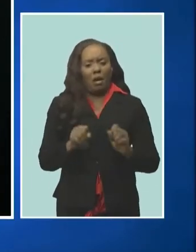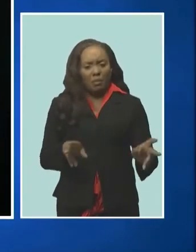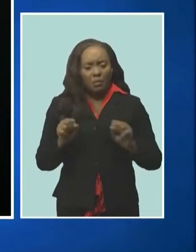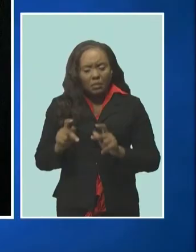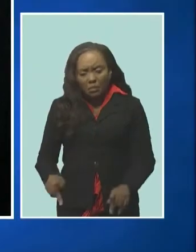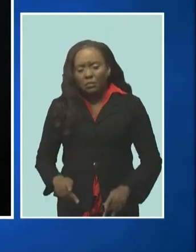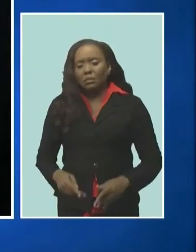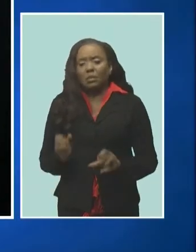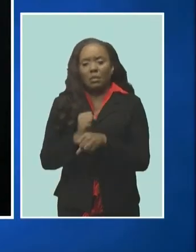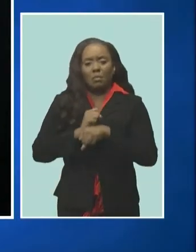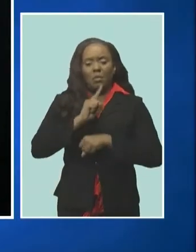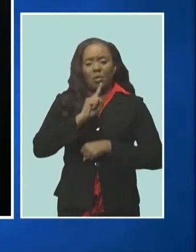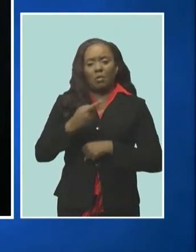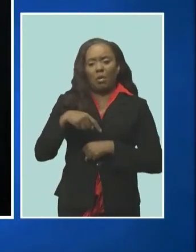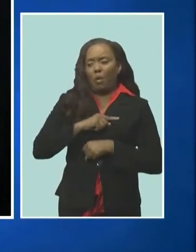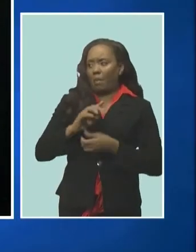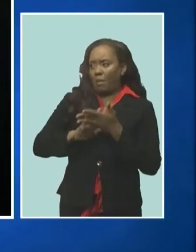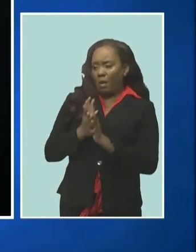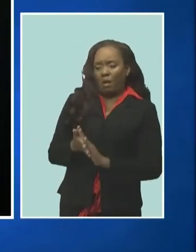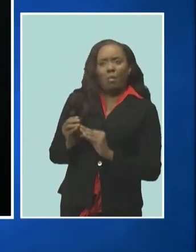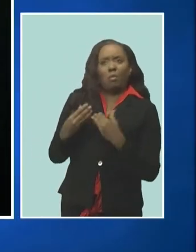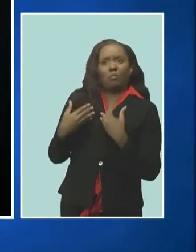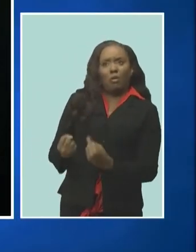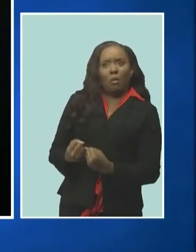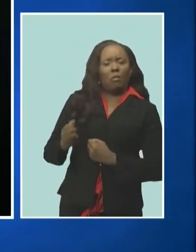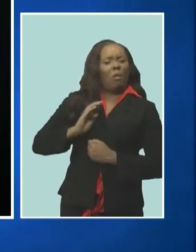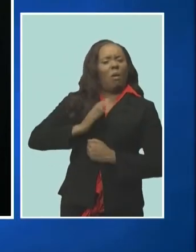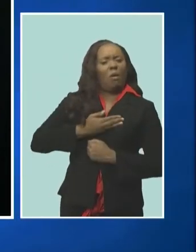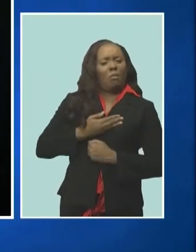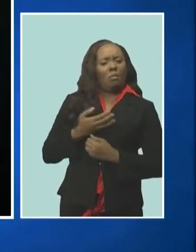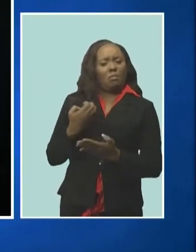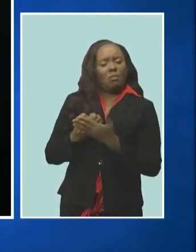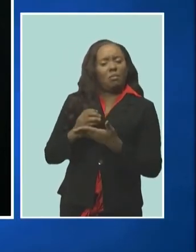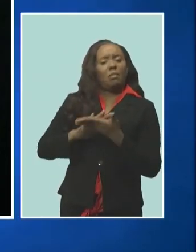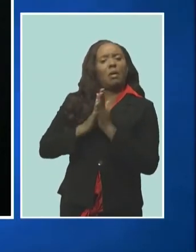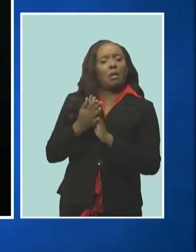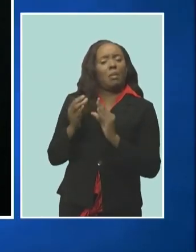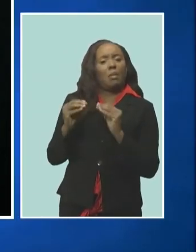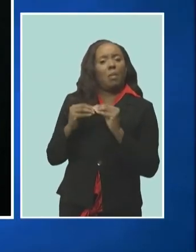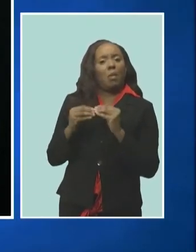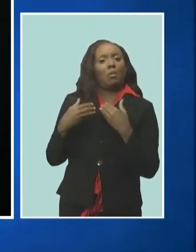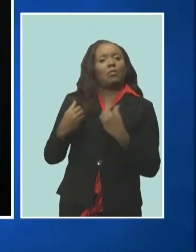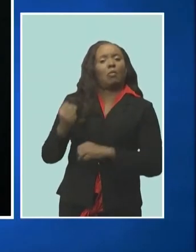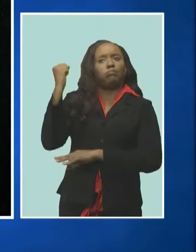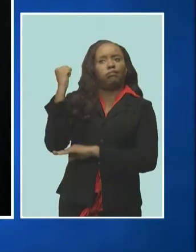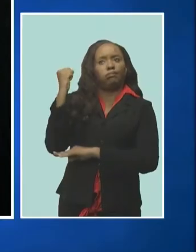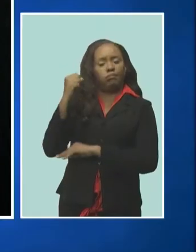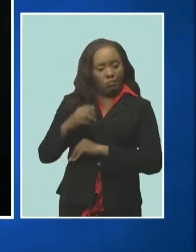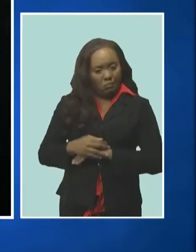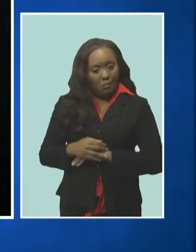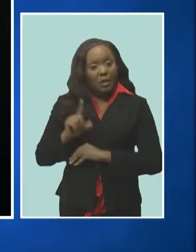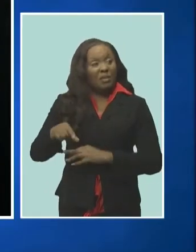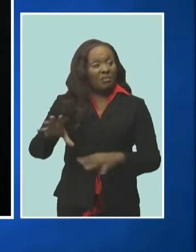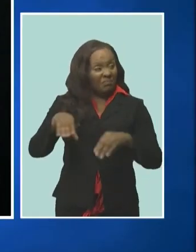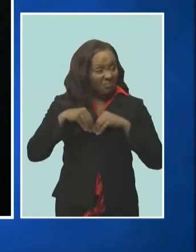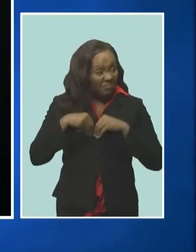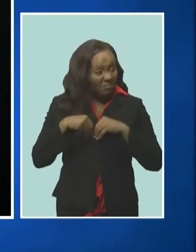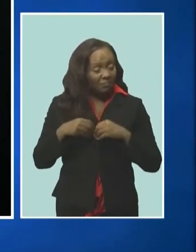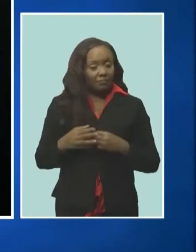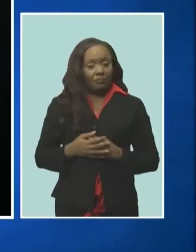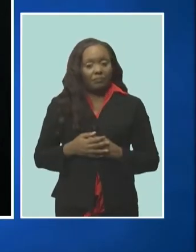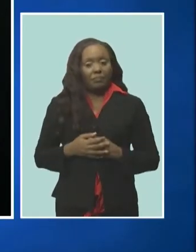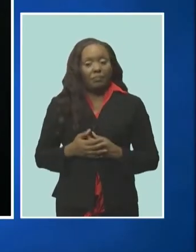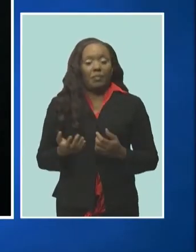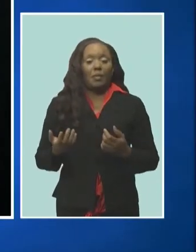us strengthen and diversify our economies embracing digital transformation that is the integration of